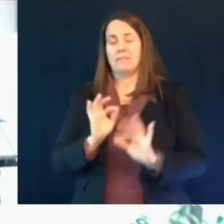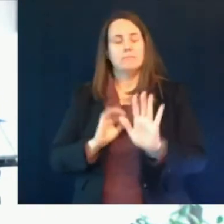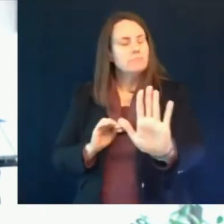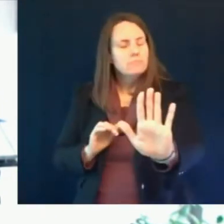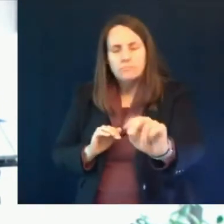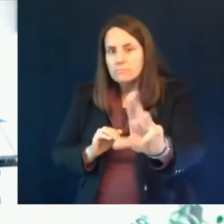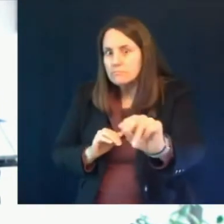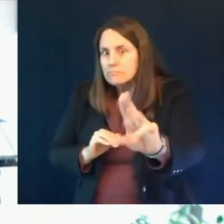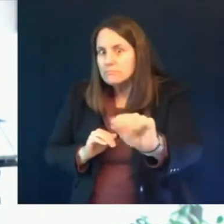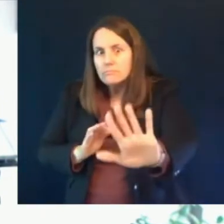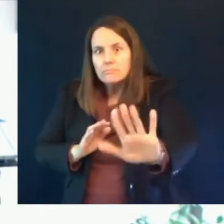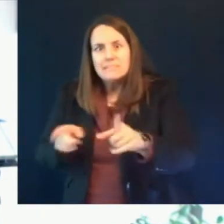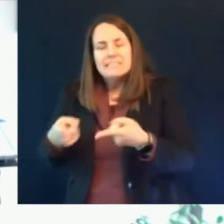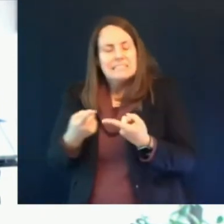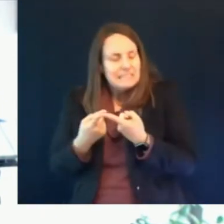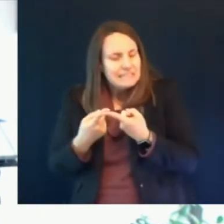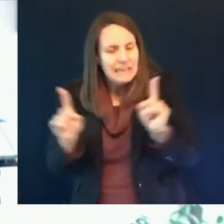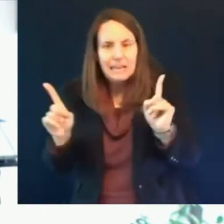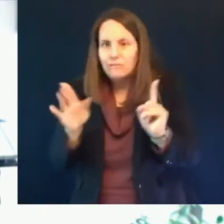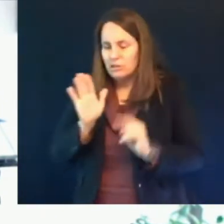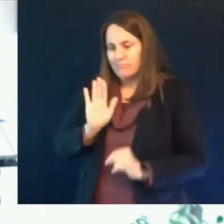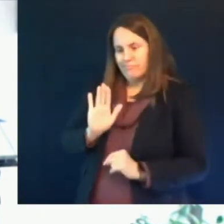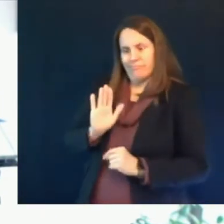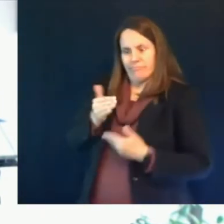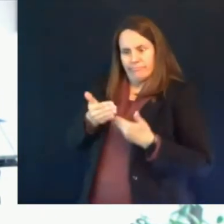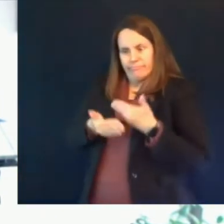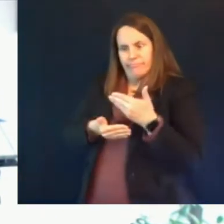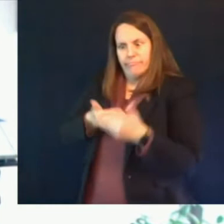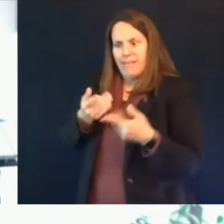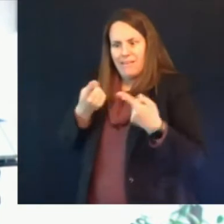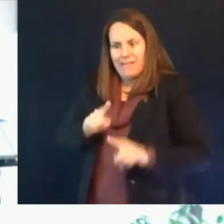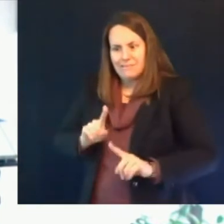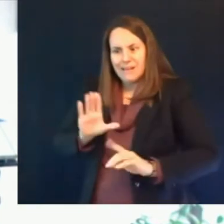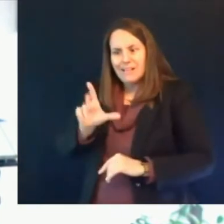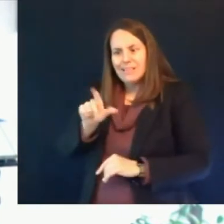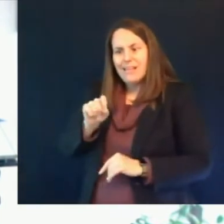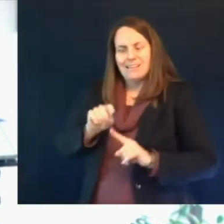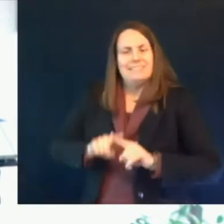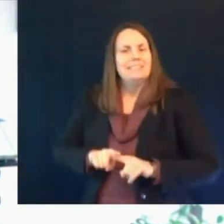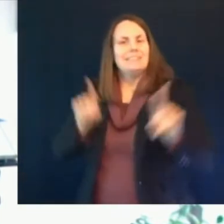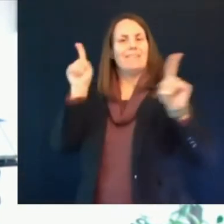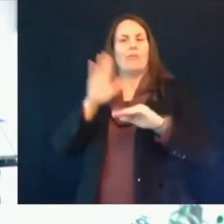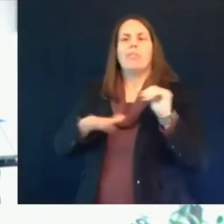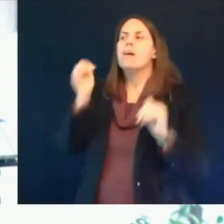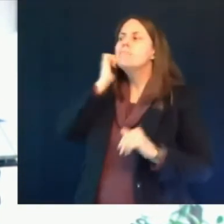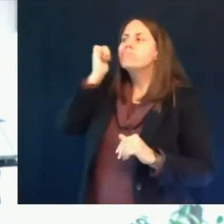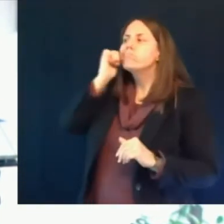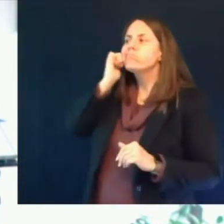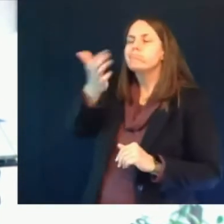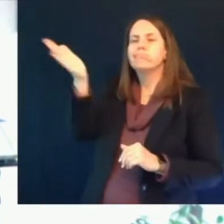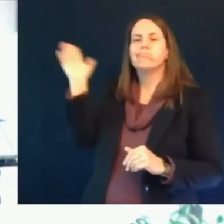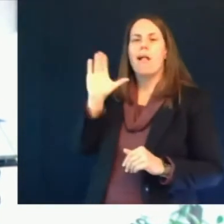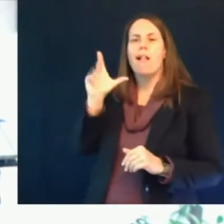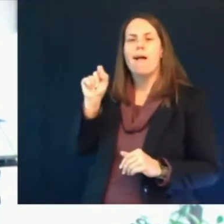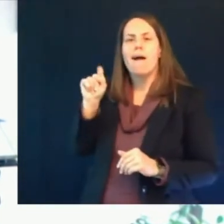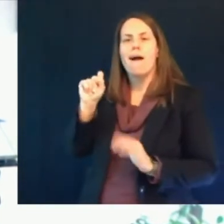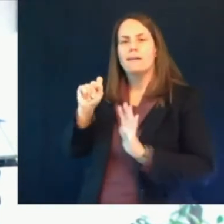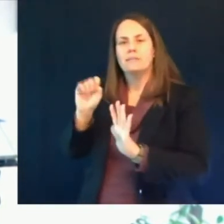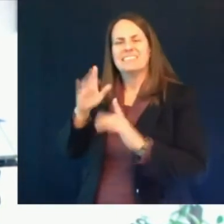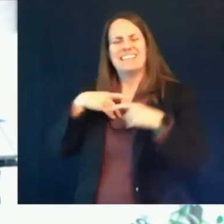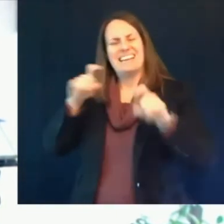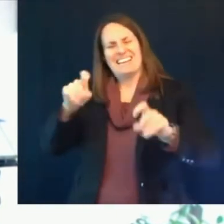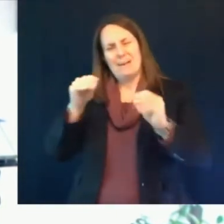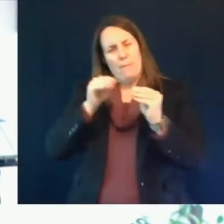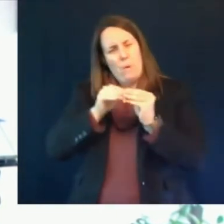these events and if we fully understand it we can do better to communicate the risks and be prepared to manage the cases